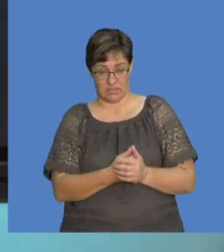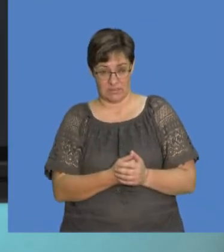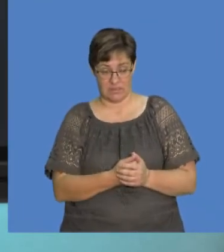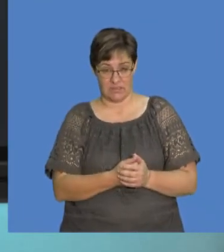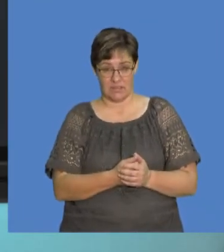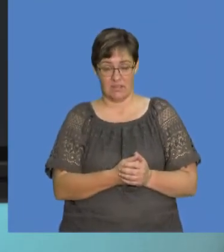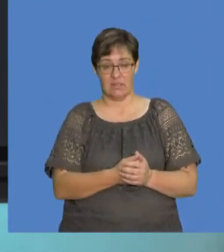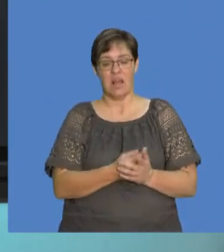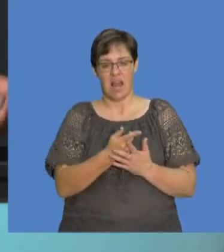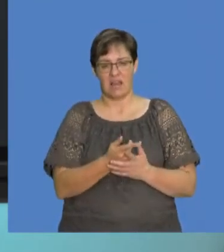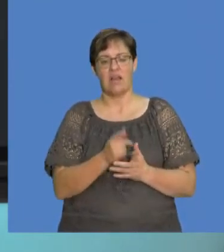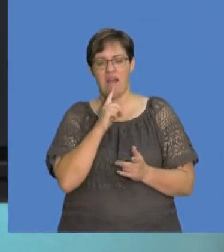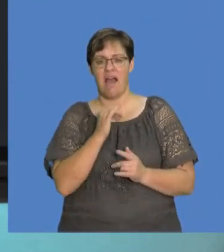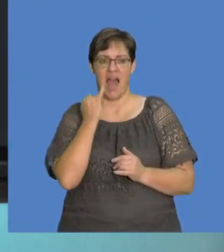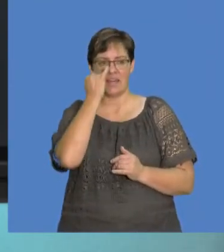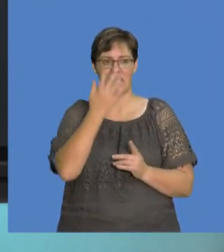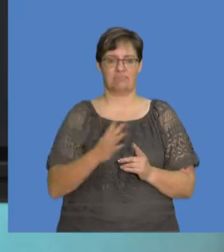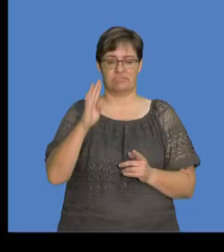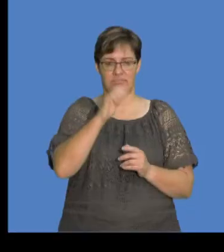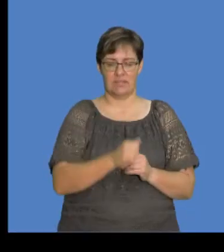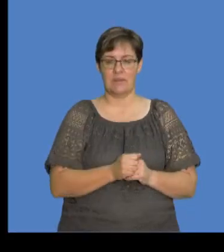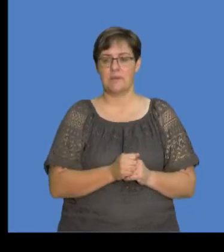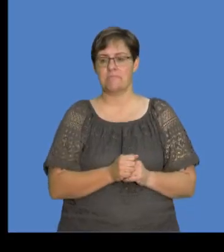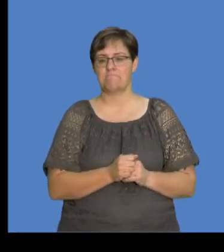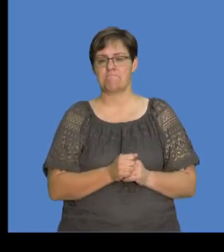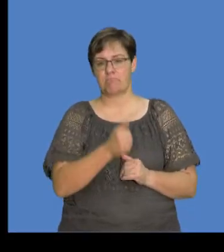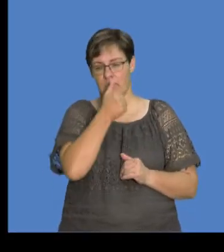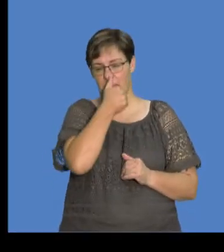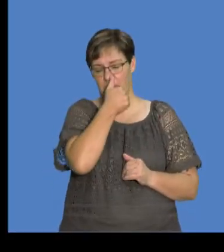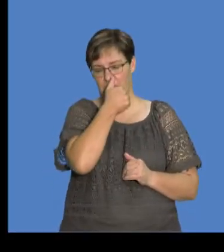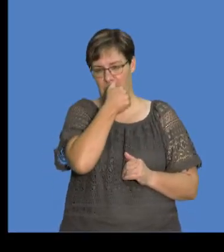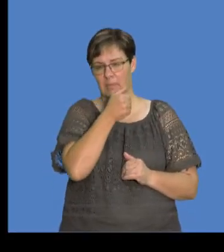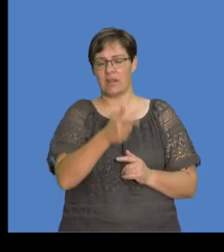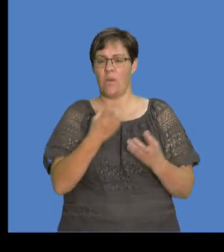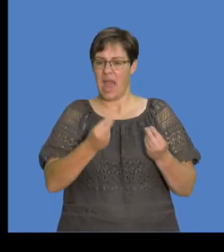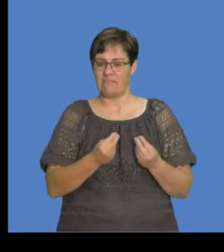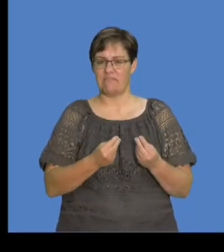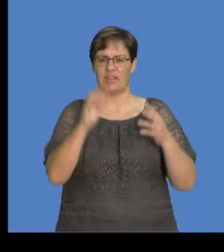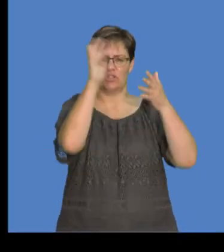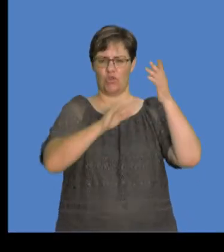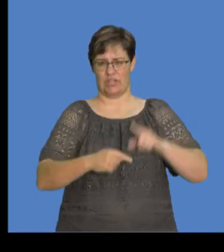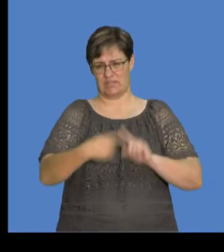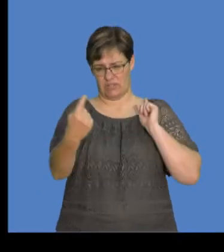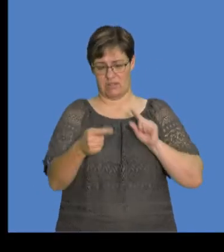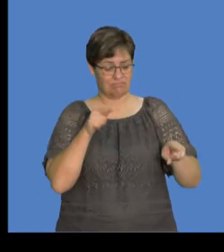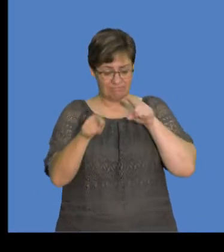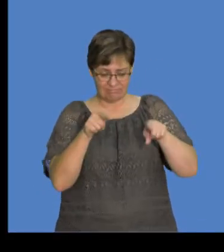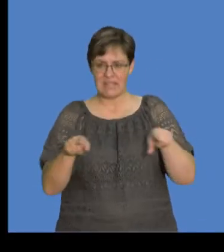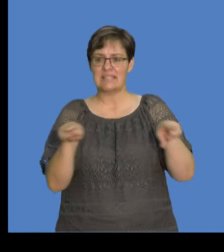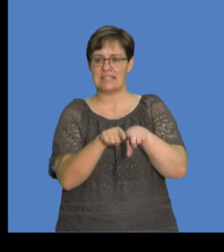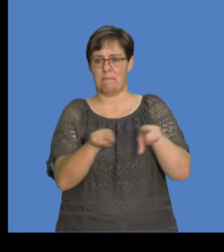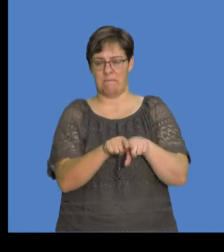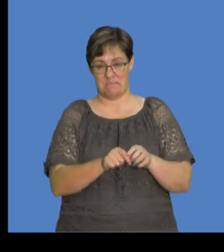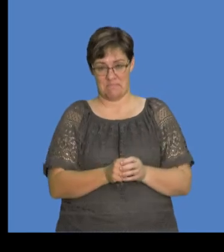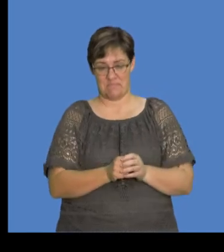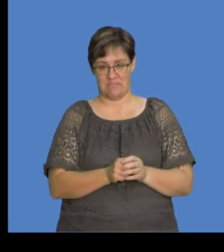transferred. That's the main idea around this, right? And also, here we've got a different scenario. Now, these